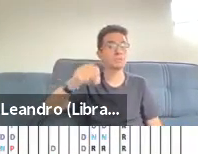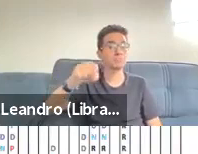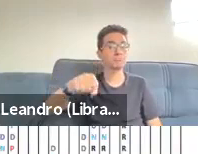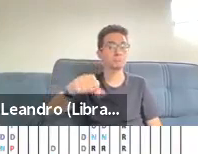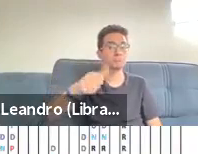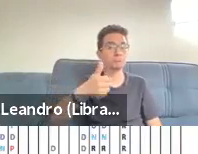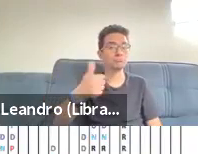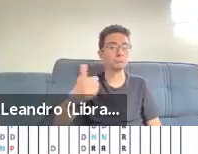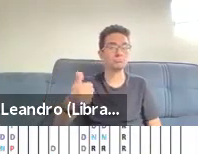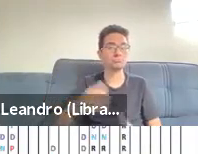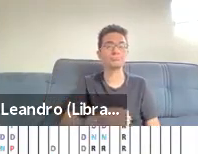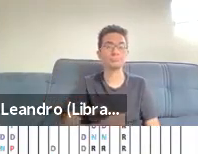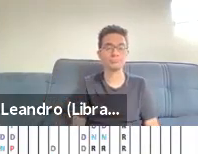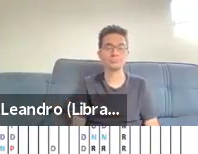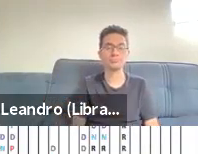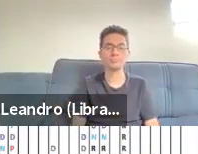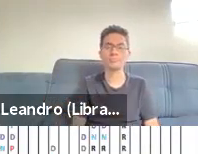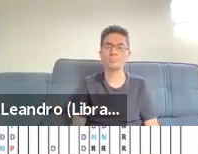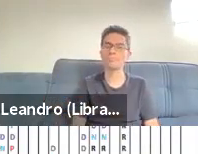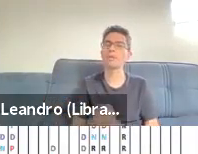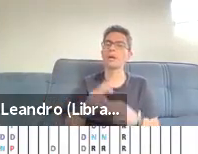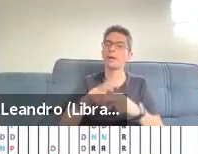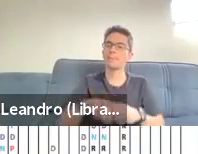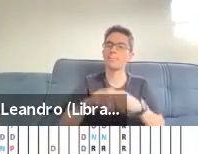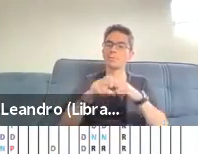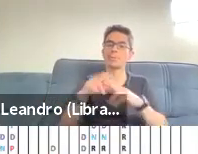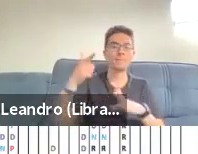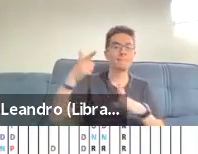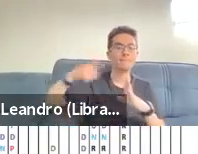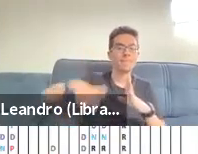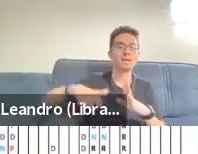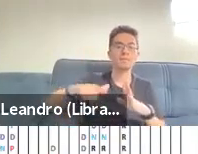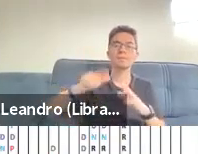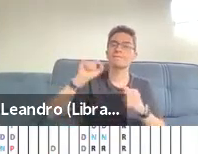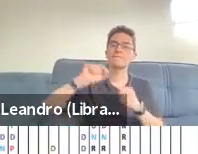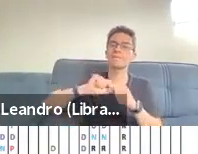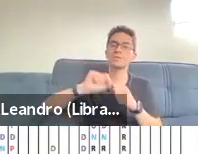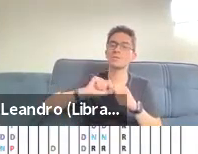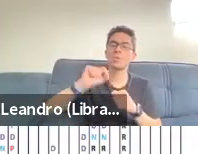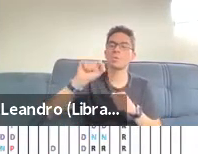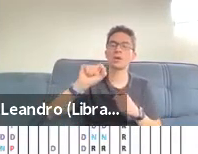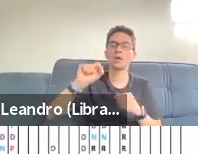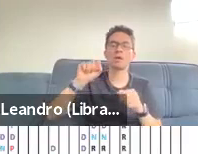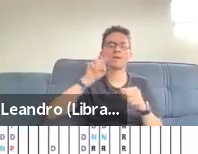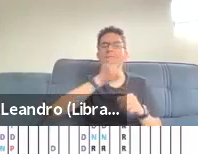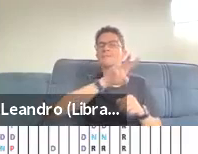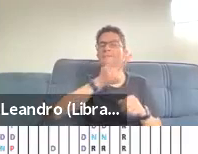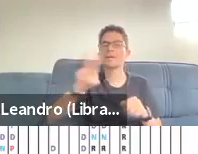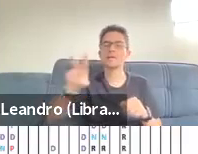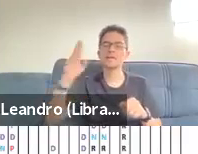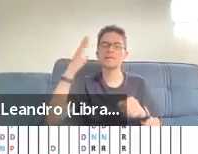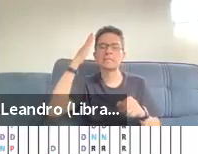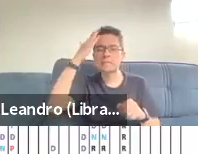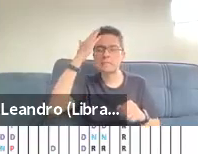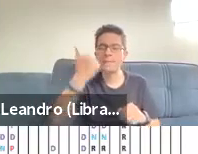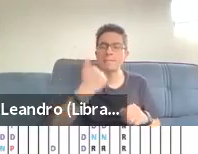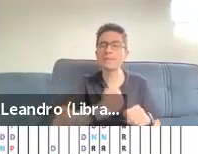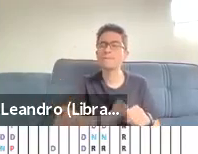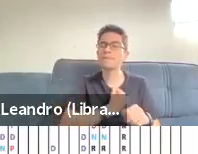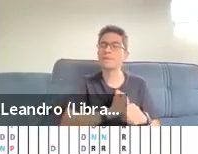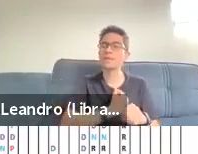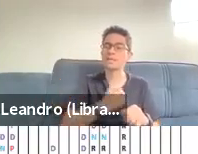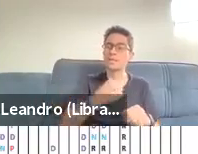So the next thing we wanted to do is in terms of looking at these IDRs is to see how much alignment